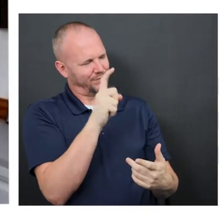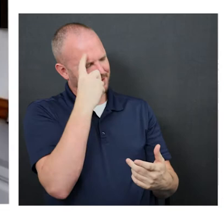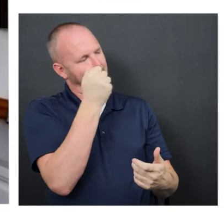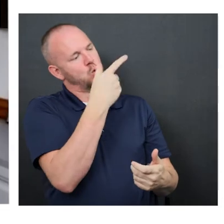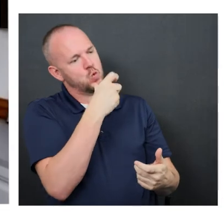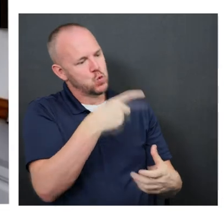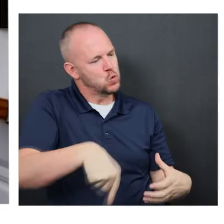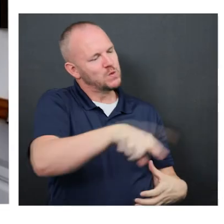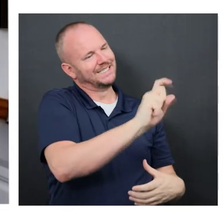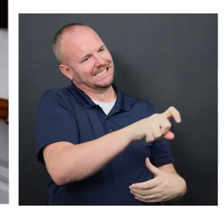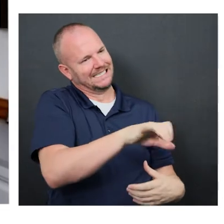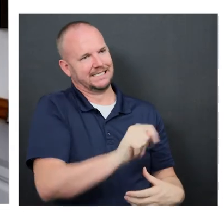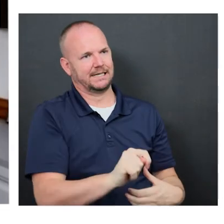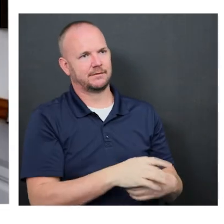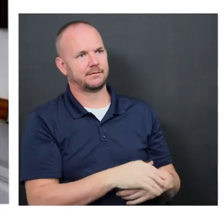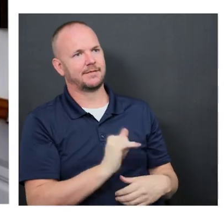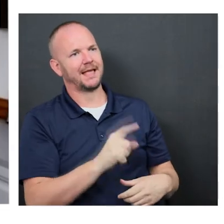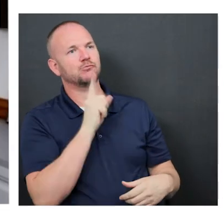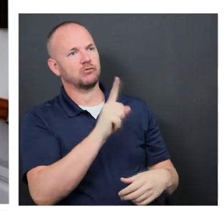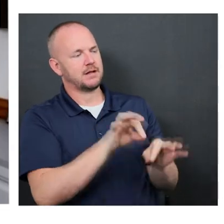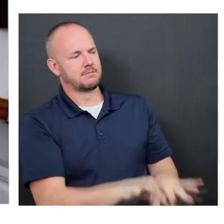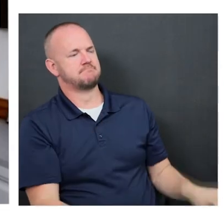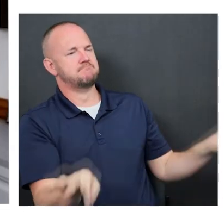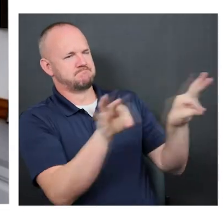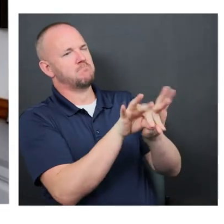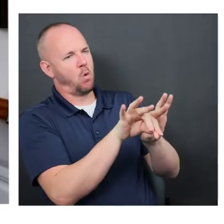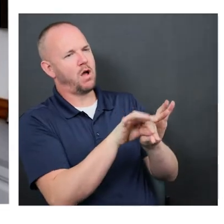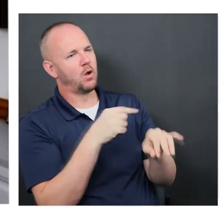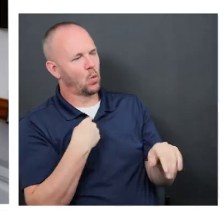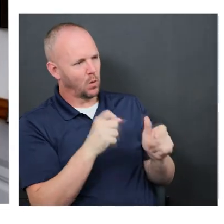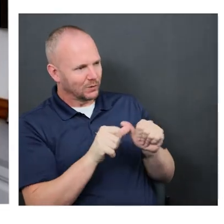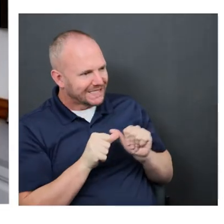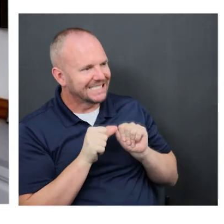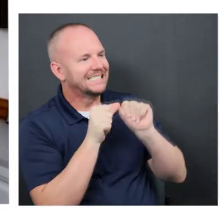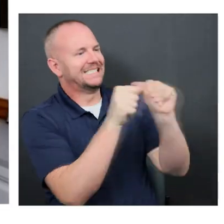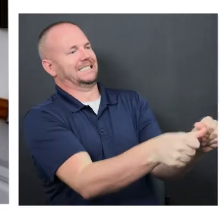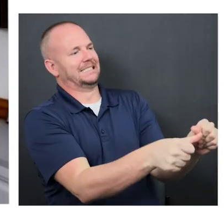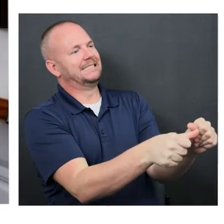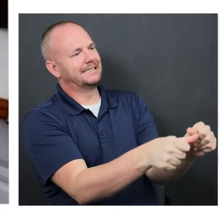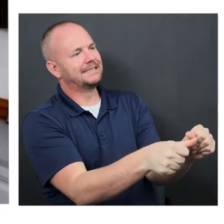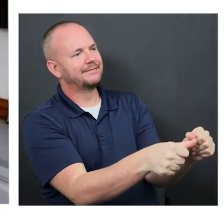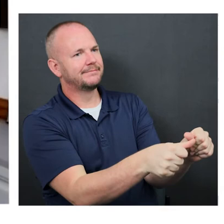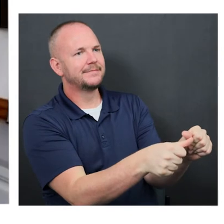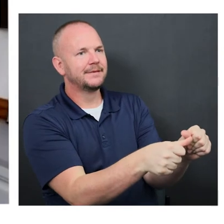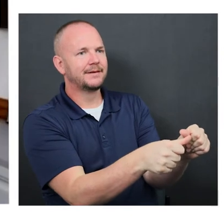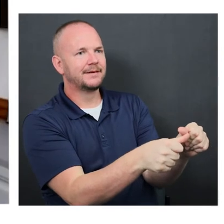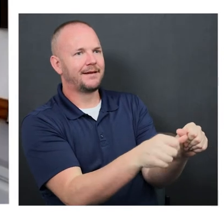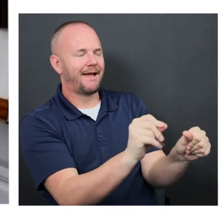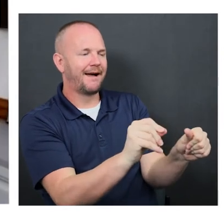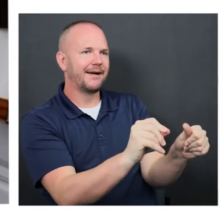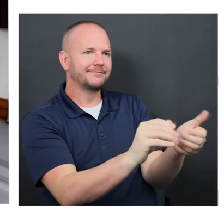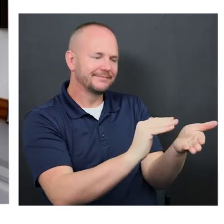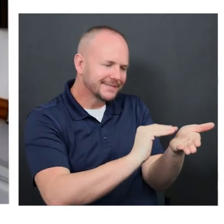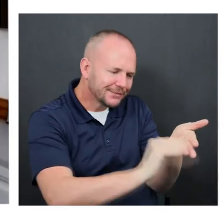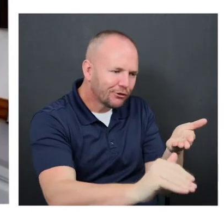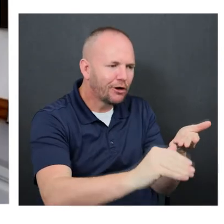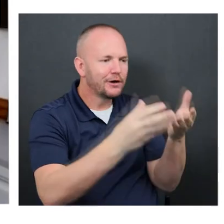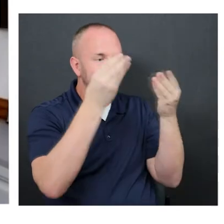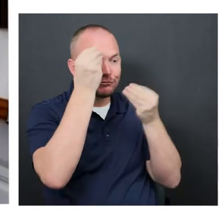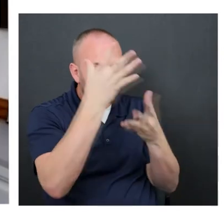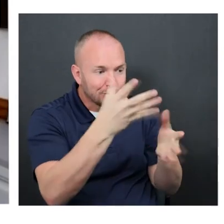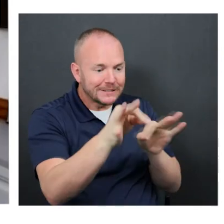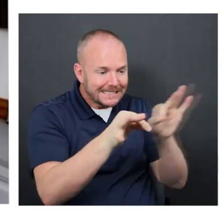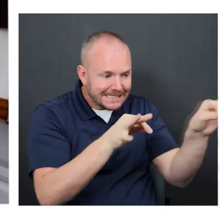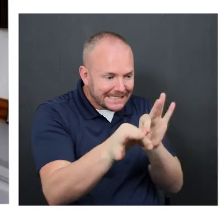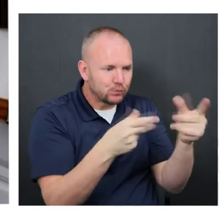needed it. And that's one of the things we're going to keep. We're going to keep that, Mila, because we were even doing discharge teaching